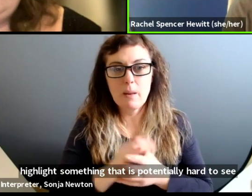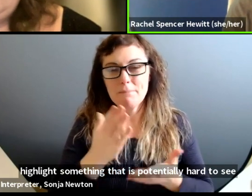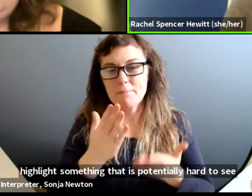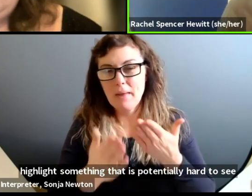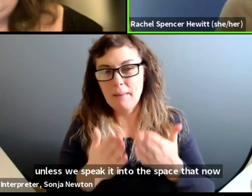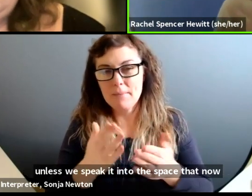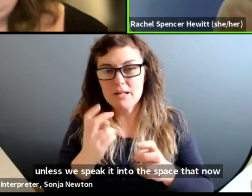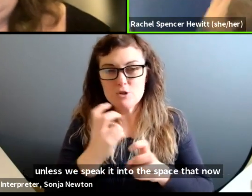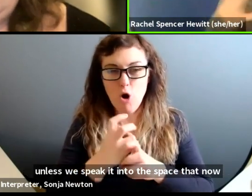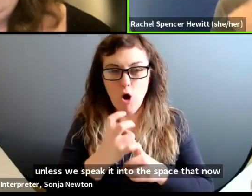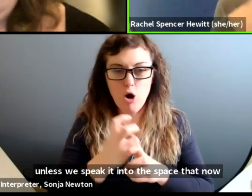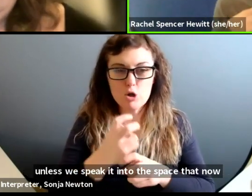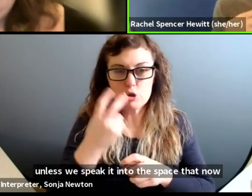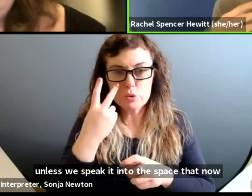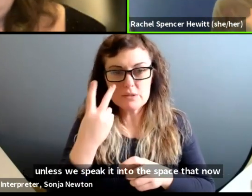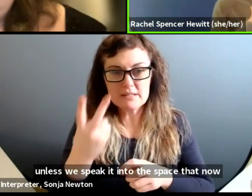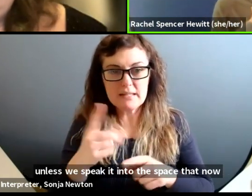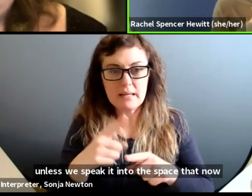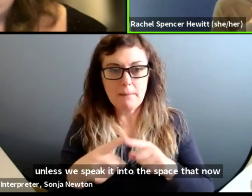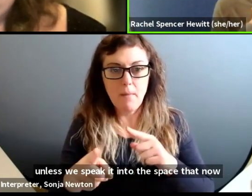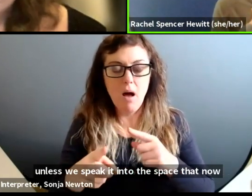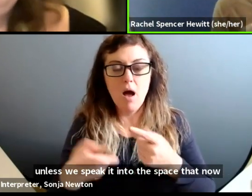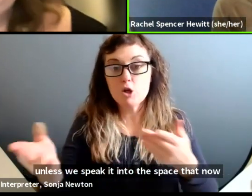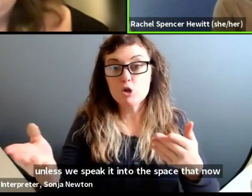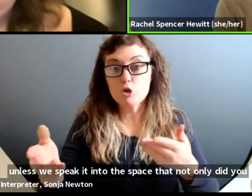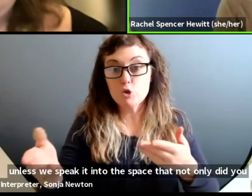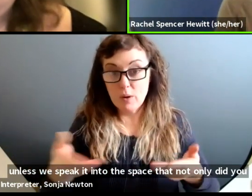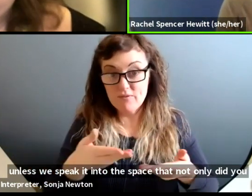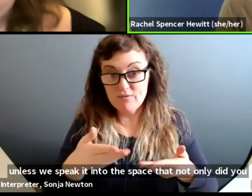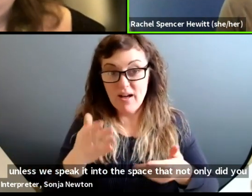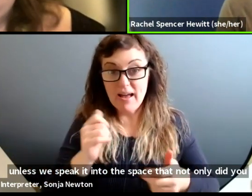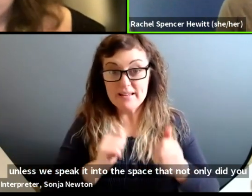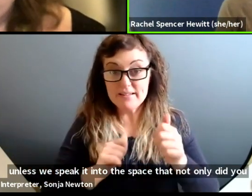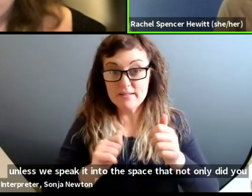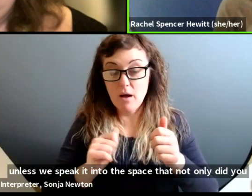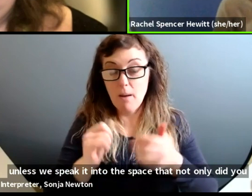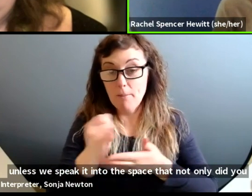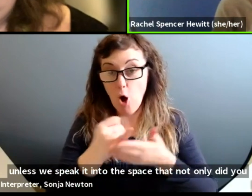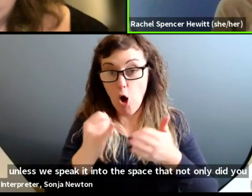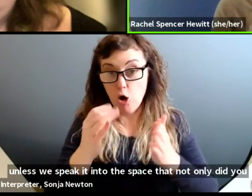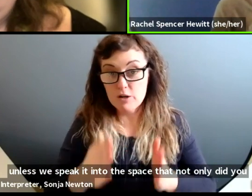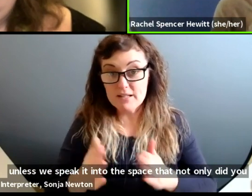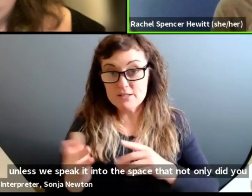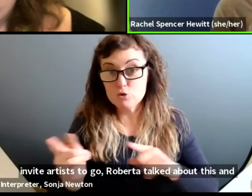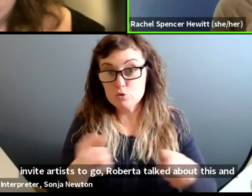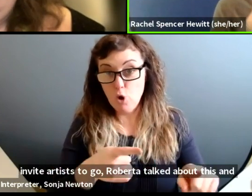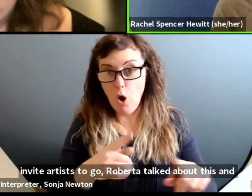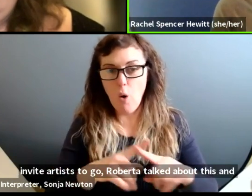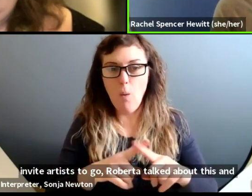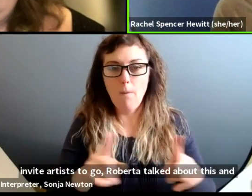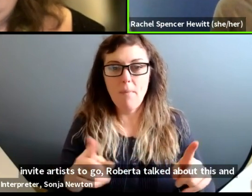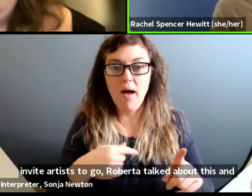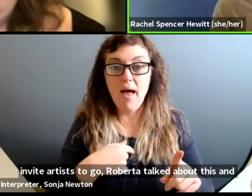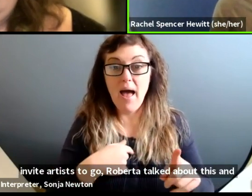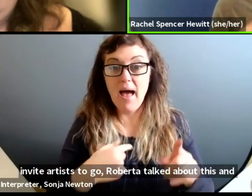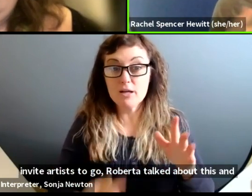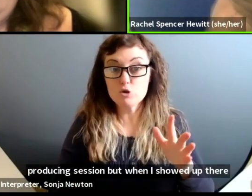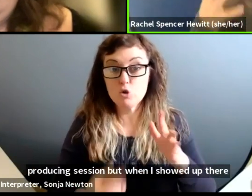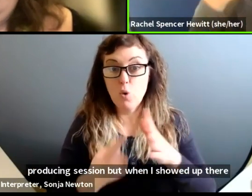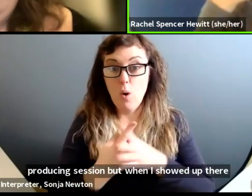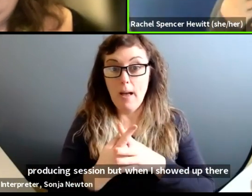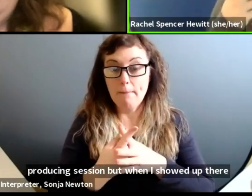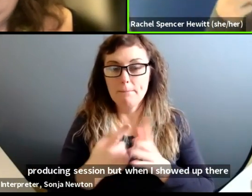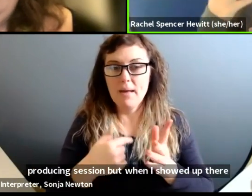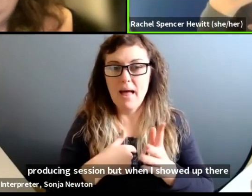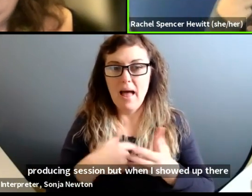not only did you invite artists to go, Roberta talked about this in producing session, but when I showed up there, I was able to